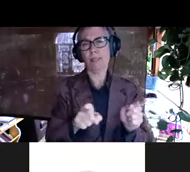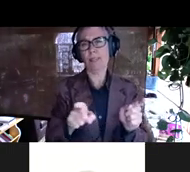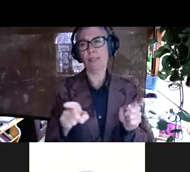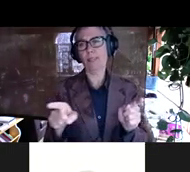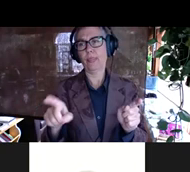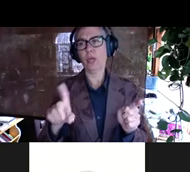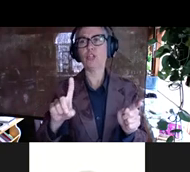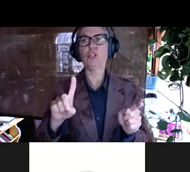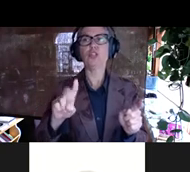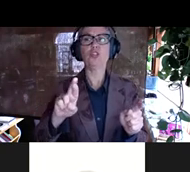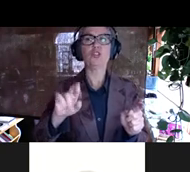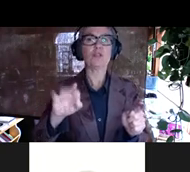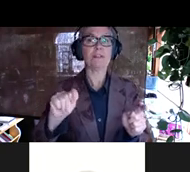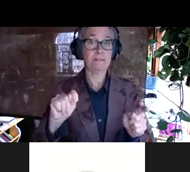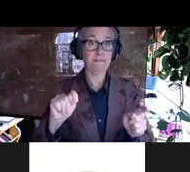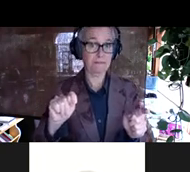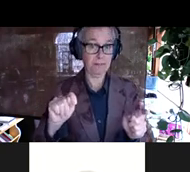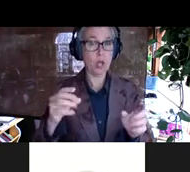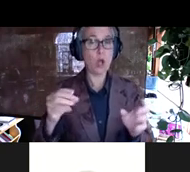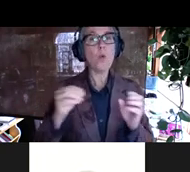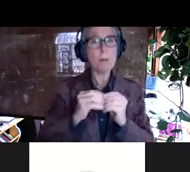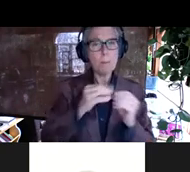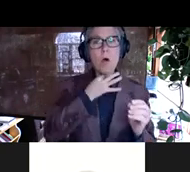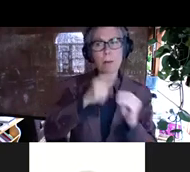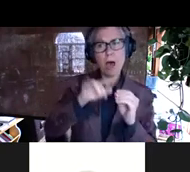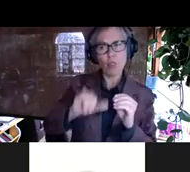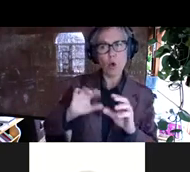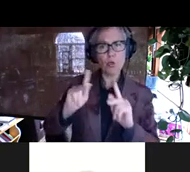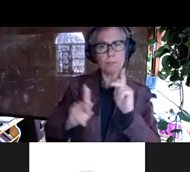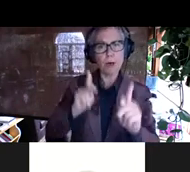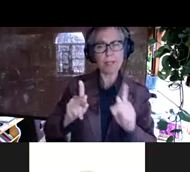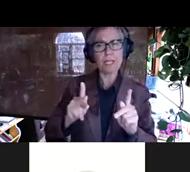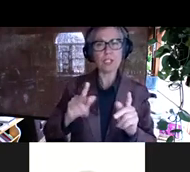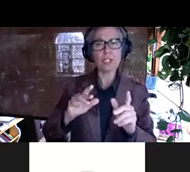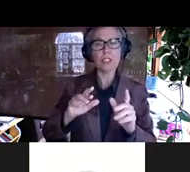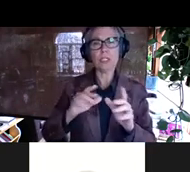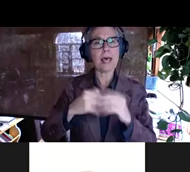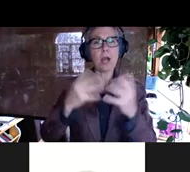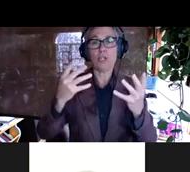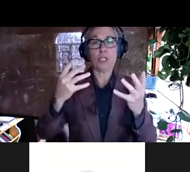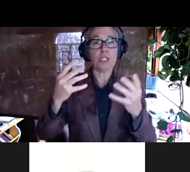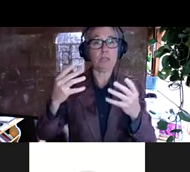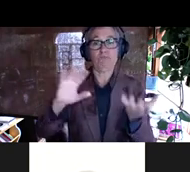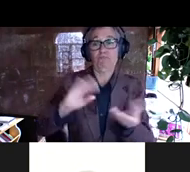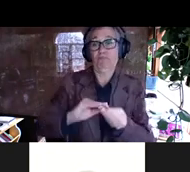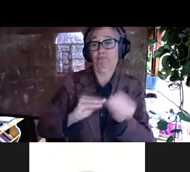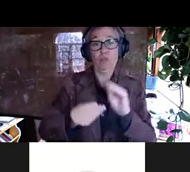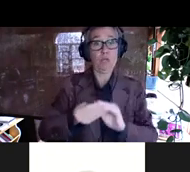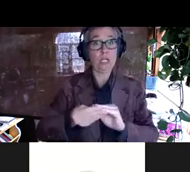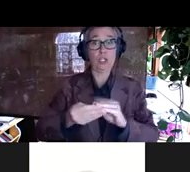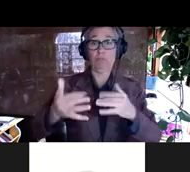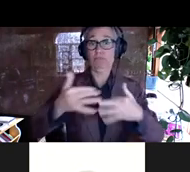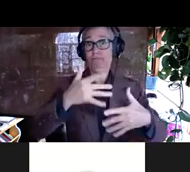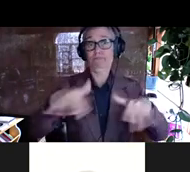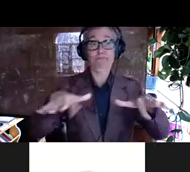interested in populations that are just free to mutate at residues